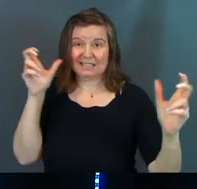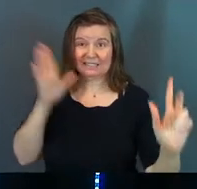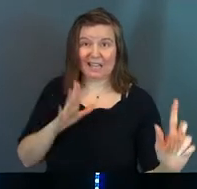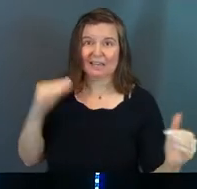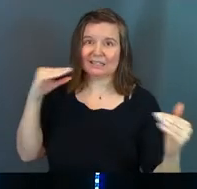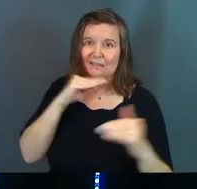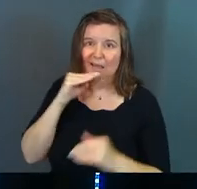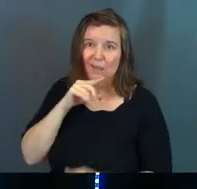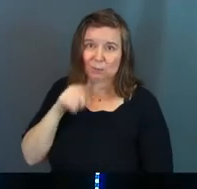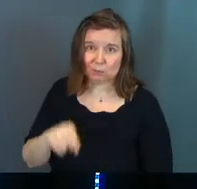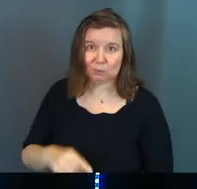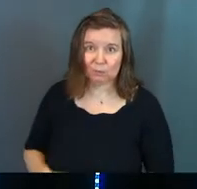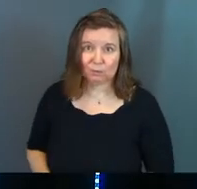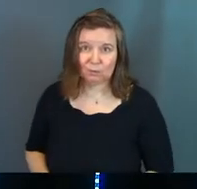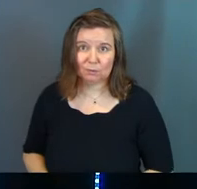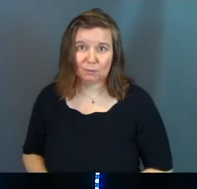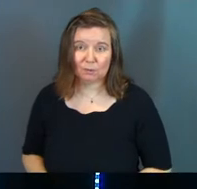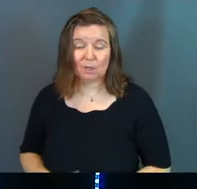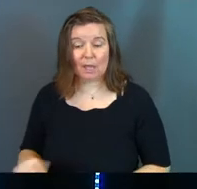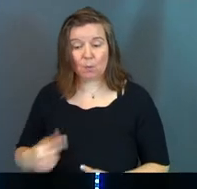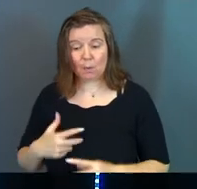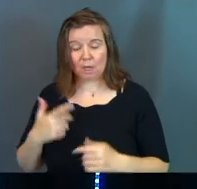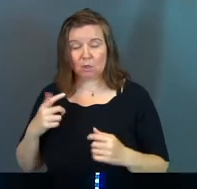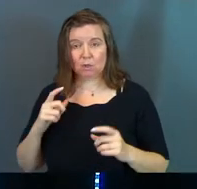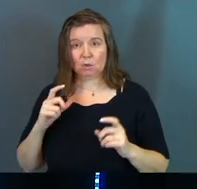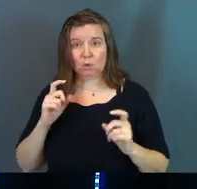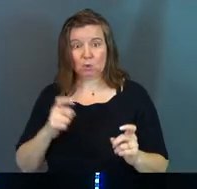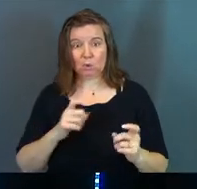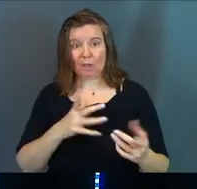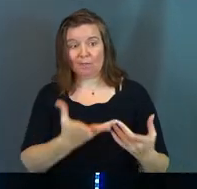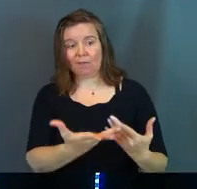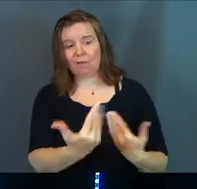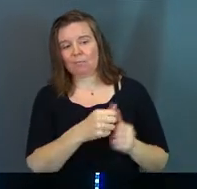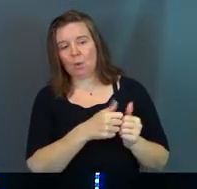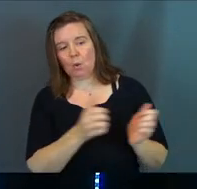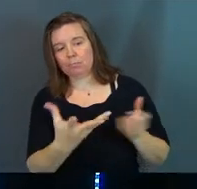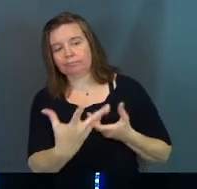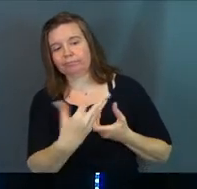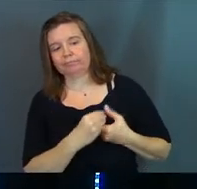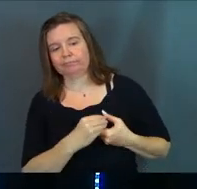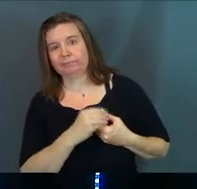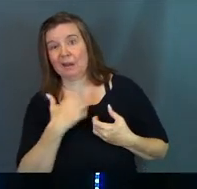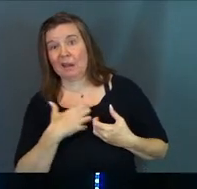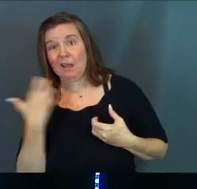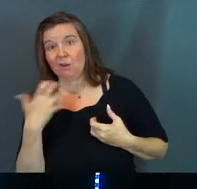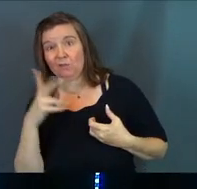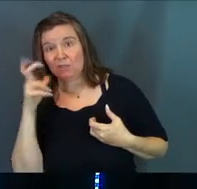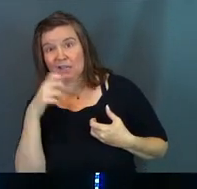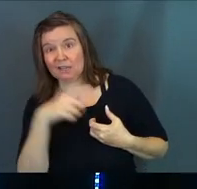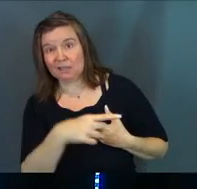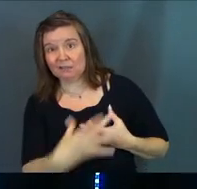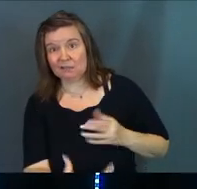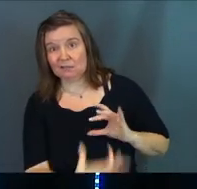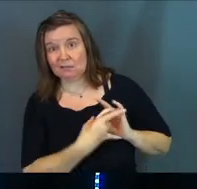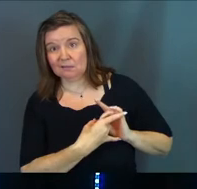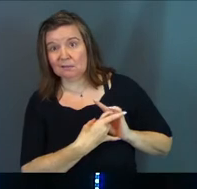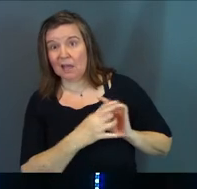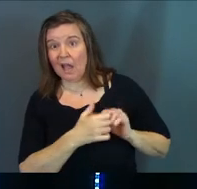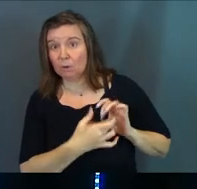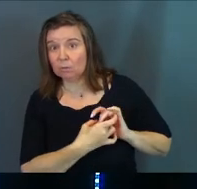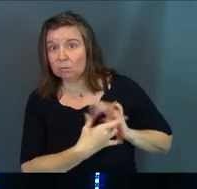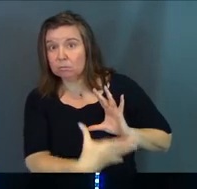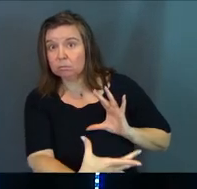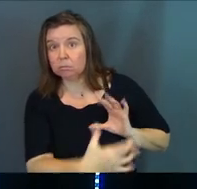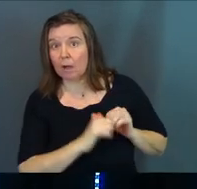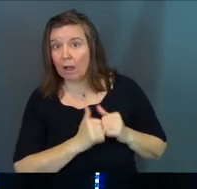lying to you. And when you gave a foothold in anger. The way to undo